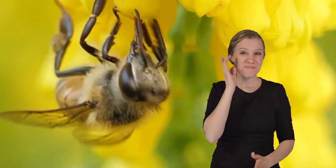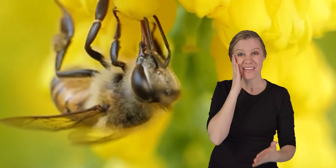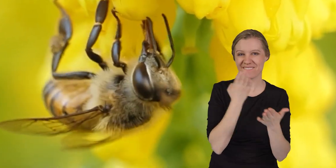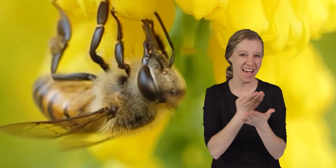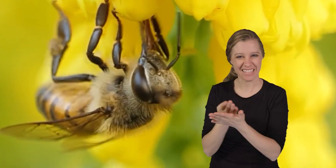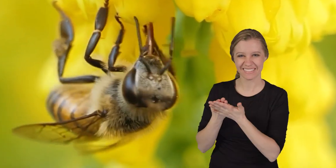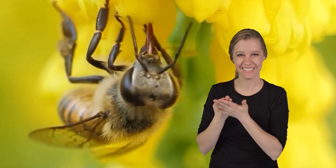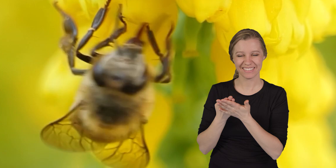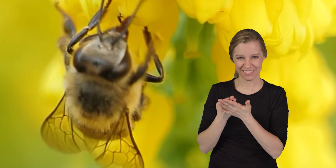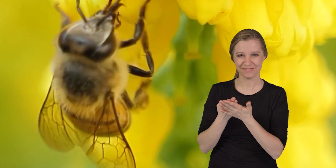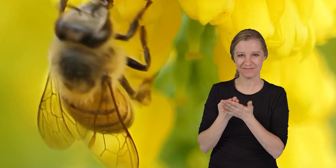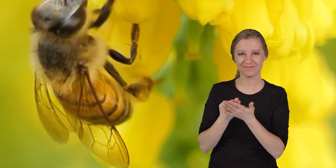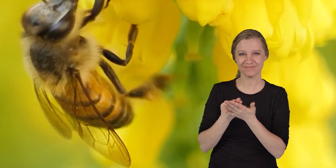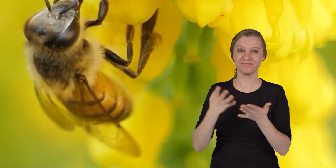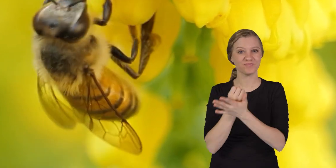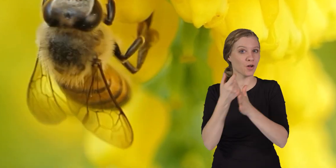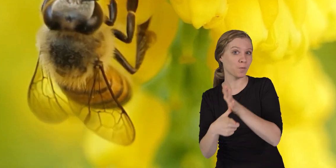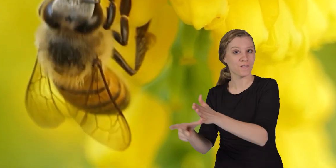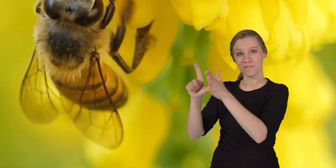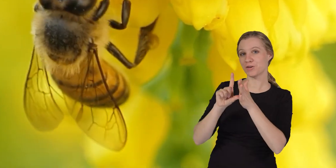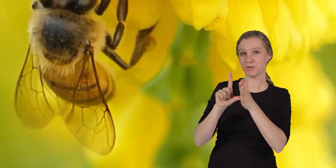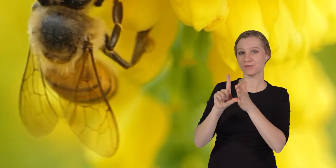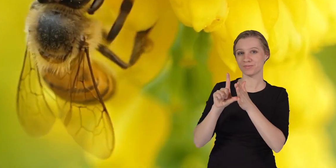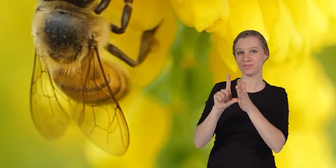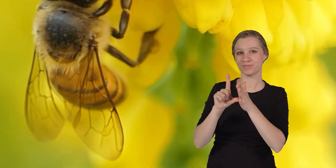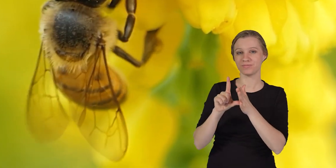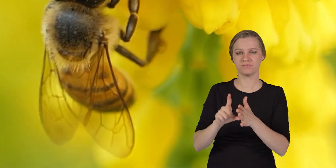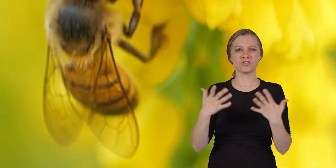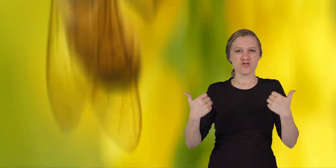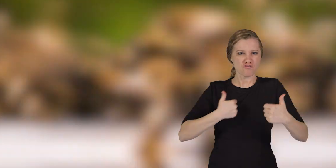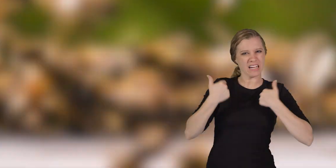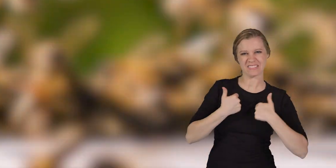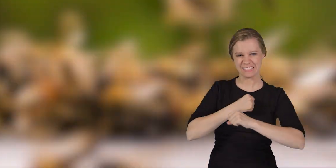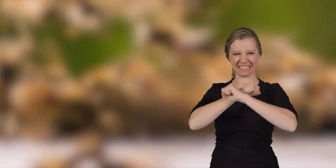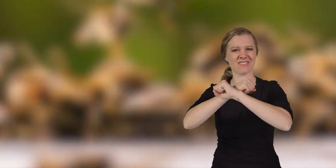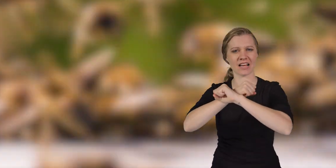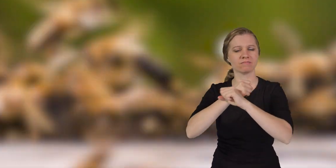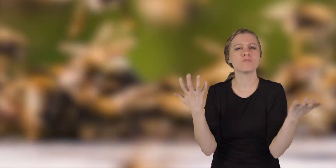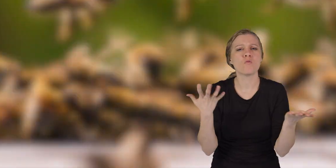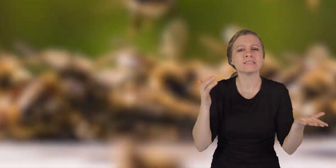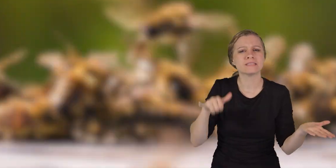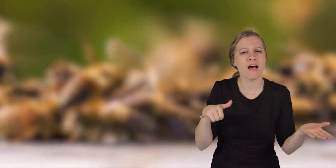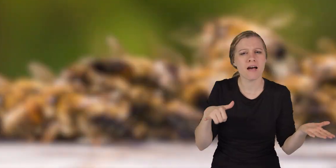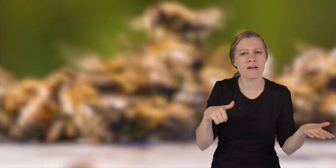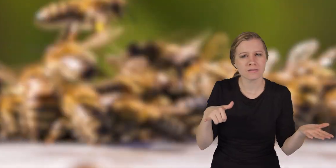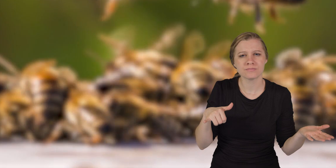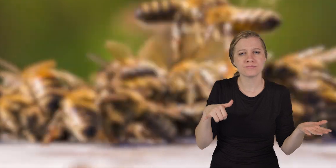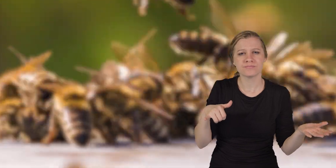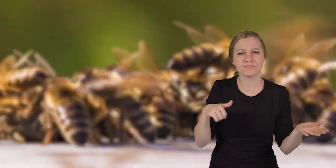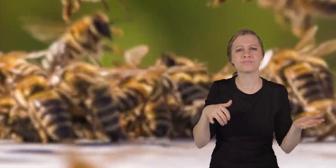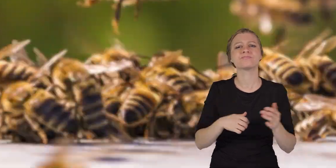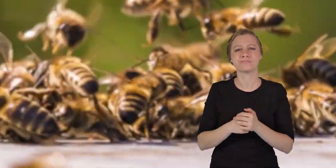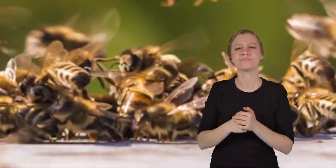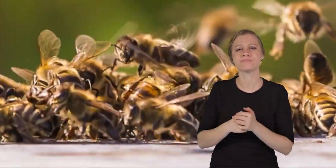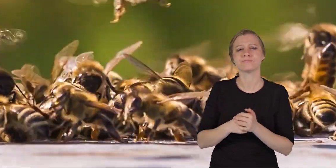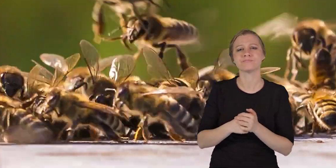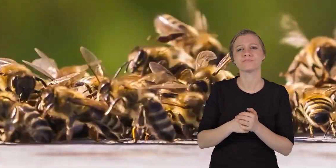some killer bee facts. Let's review. What is aggressive defense?